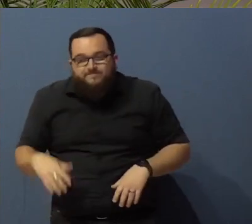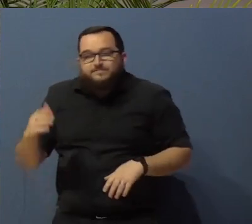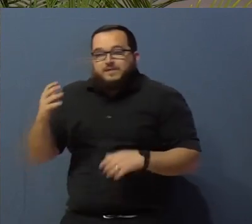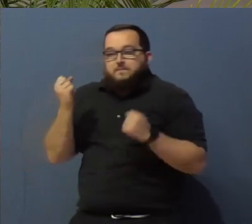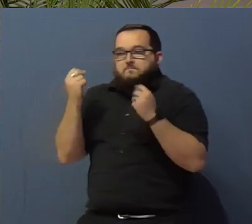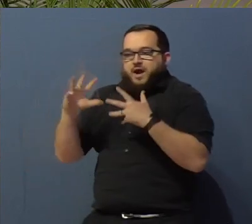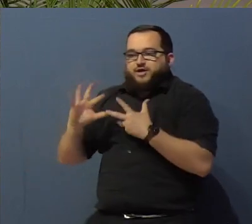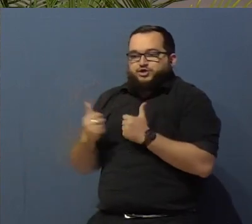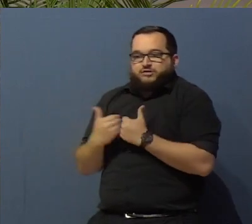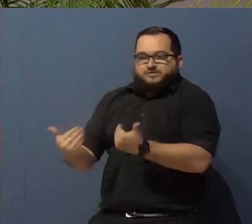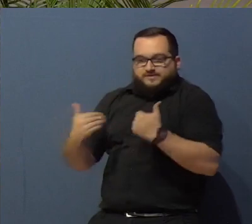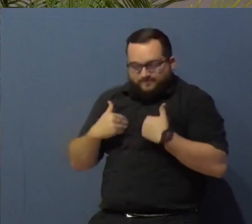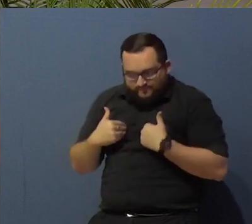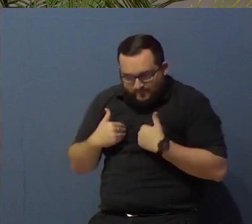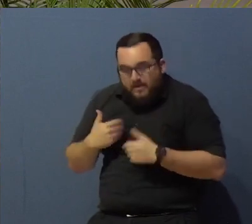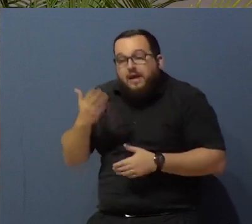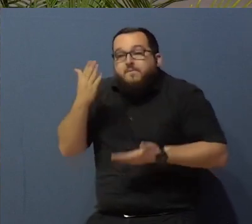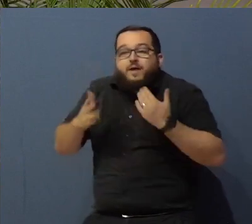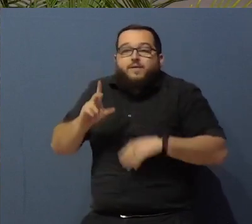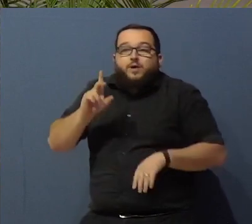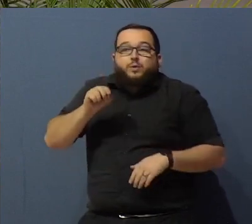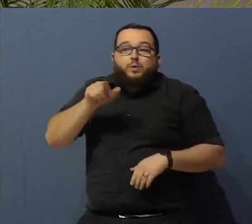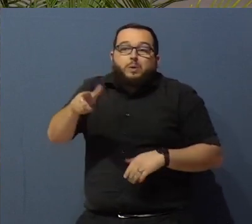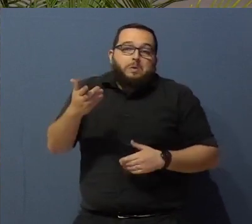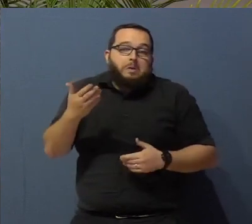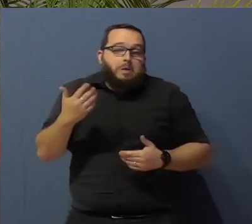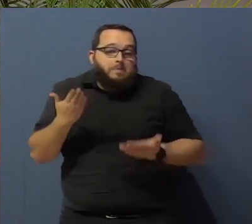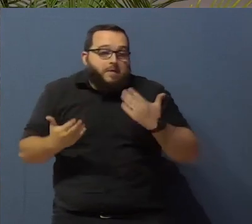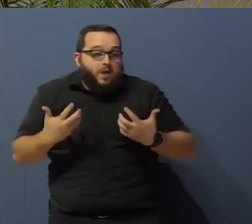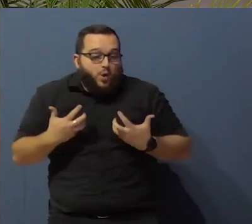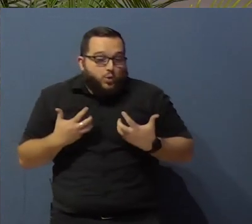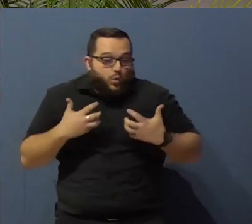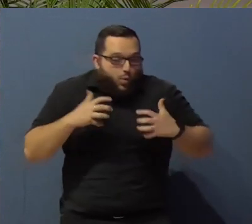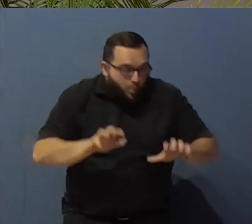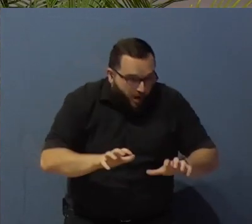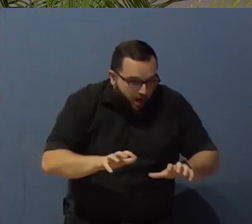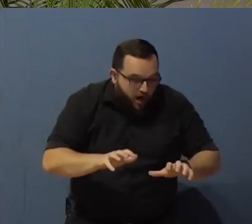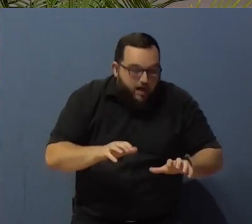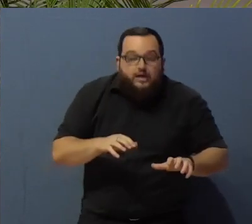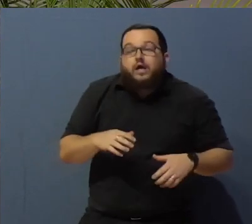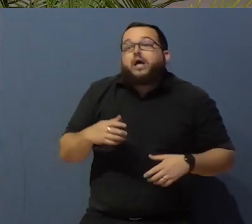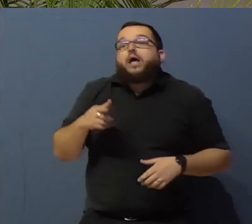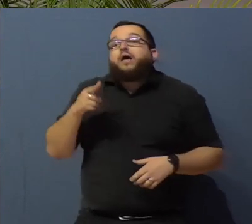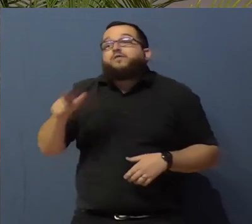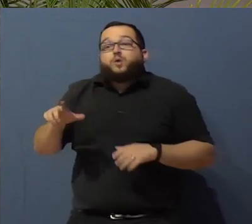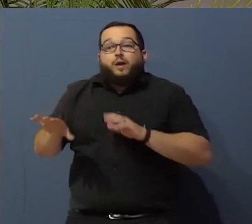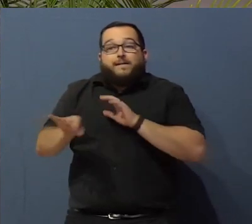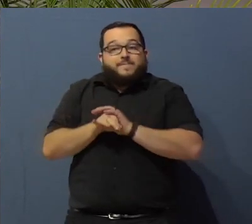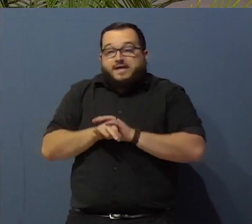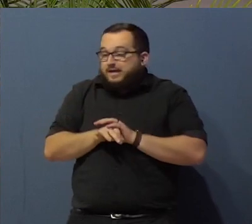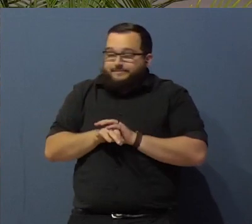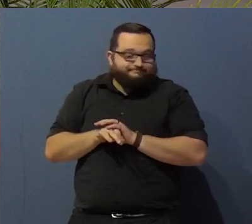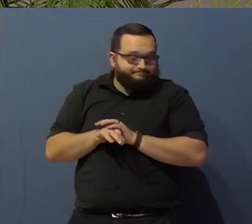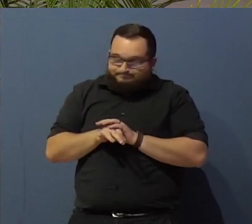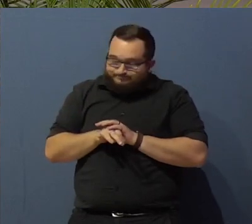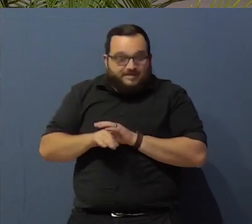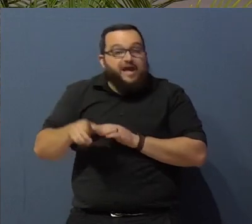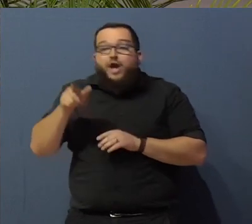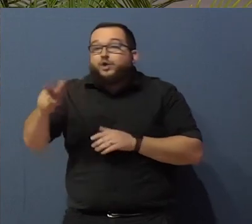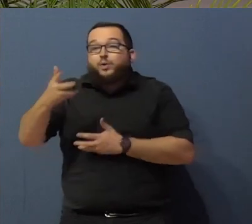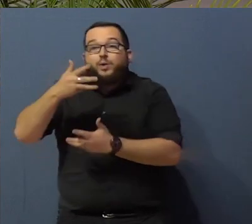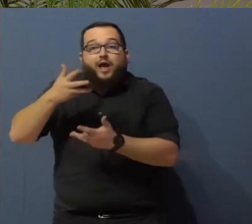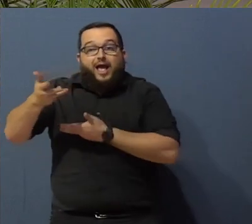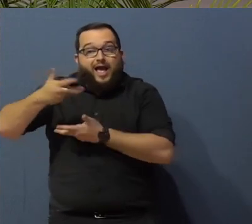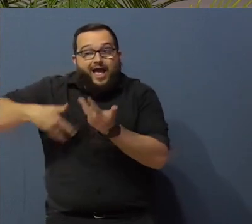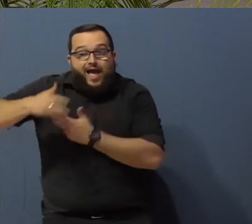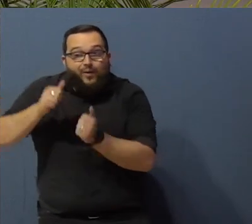including doing things you may not want to do in a place of you're not choosing with people you may not get along with in